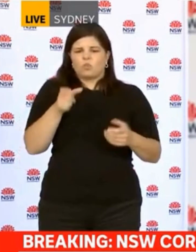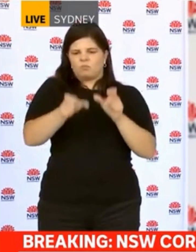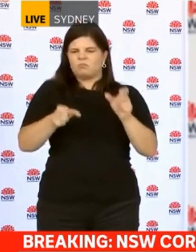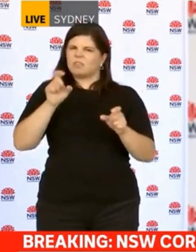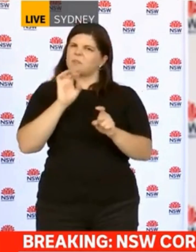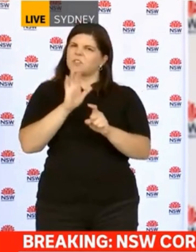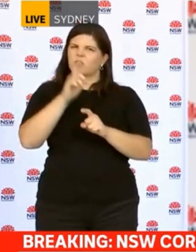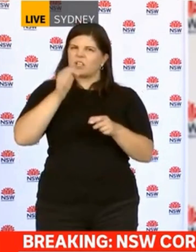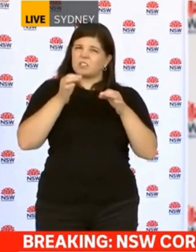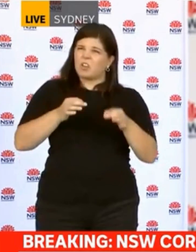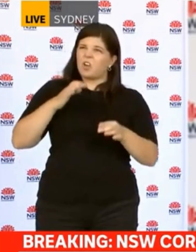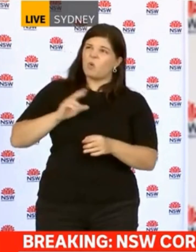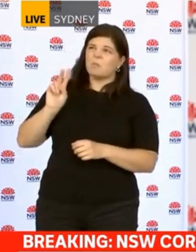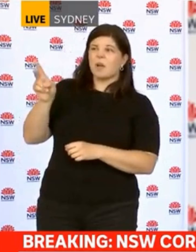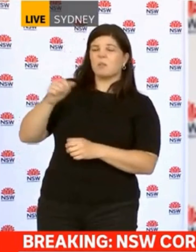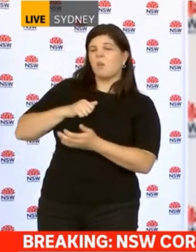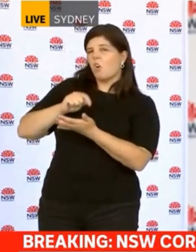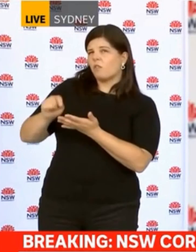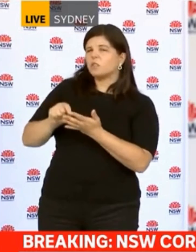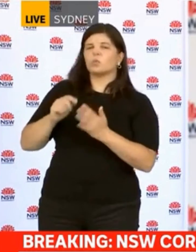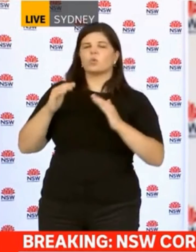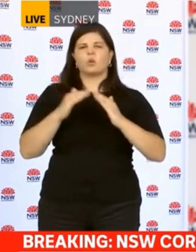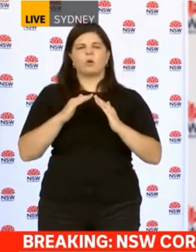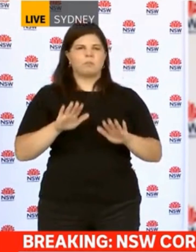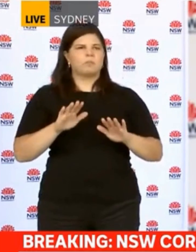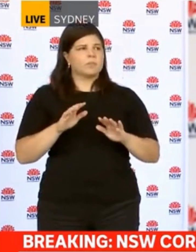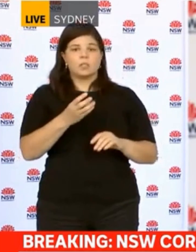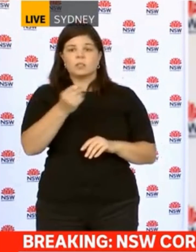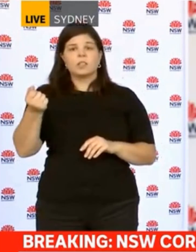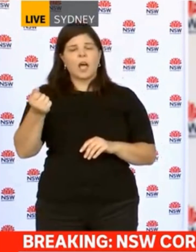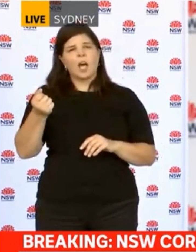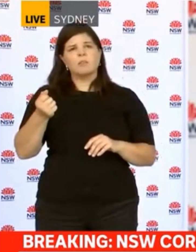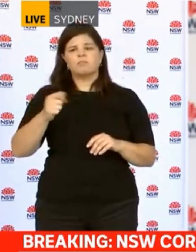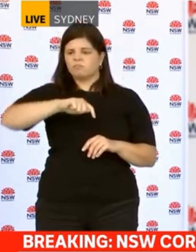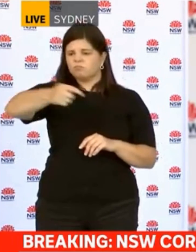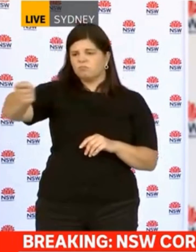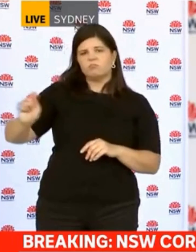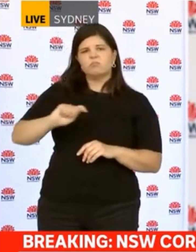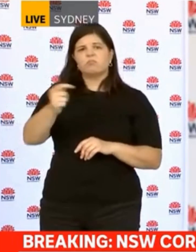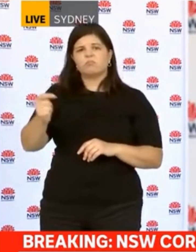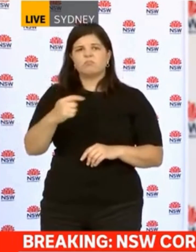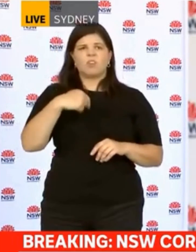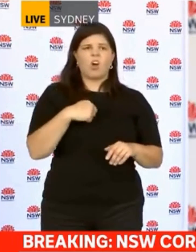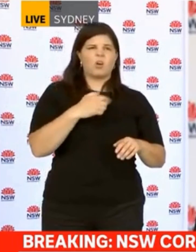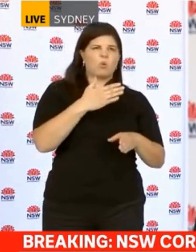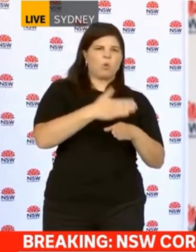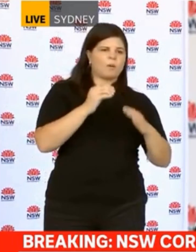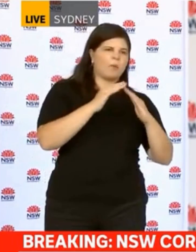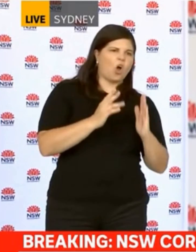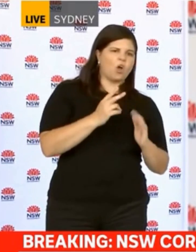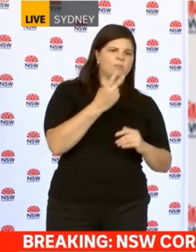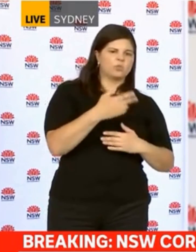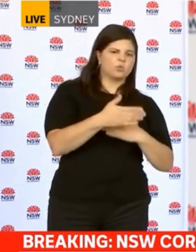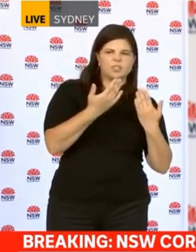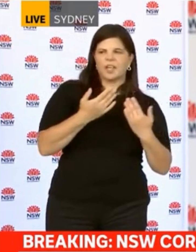decisions themselves. Pleasingly, a lot of businesses have had some kind of roster system where some people are going into the office and others are staying home, and that's a matter for